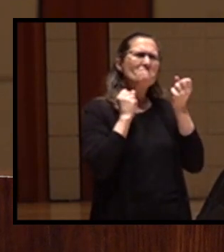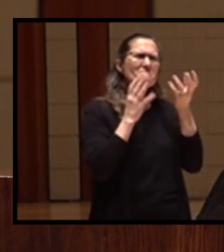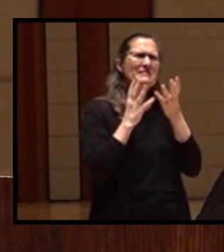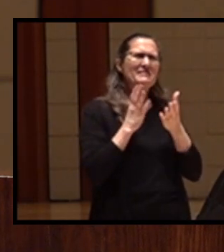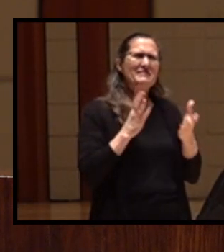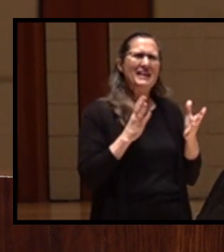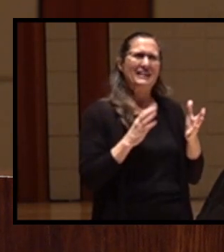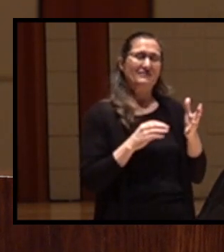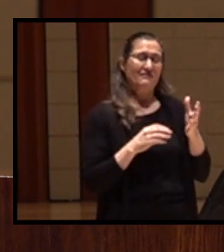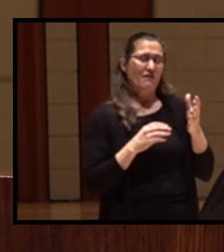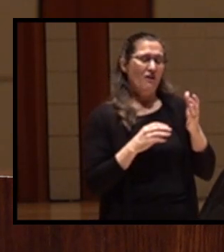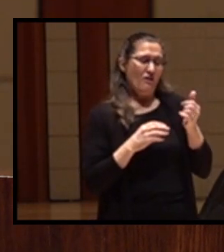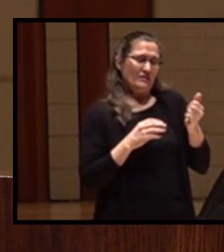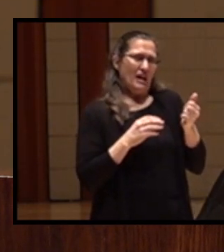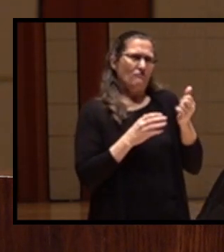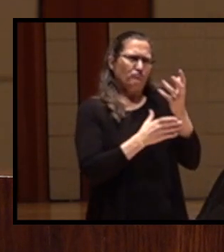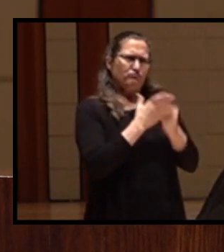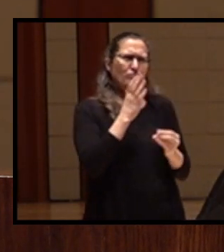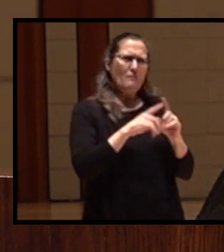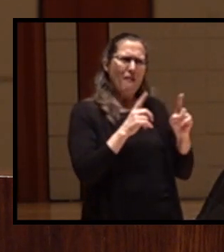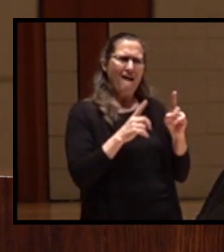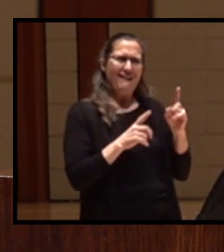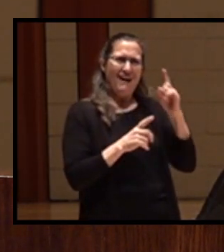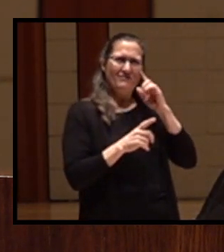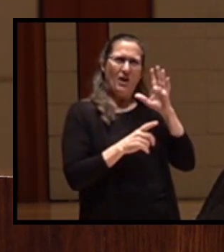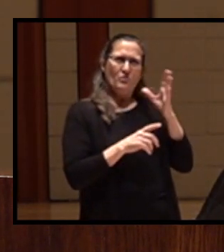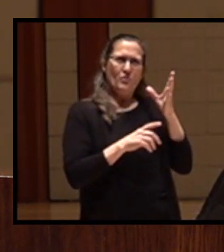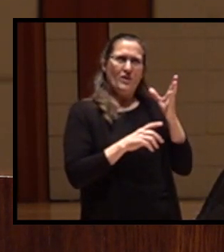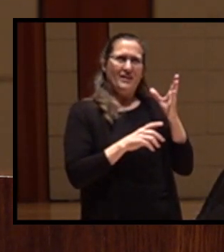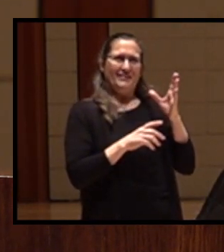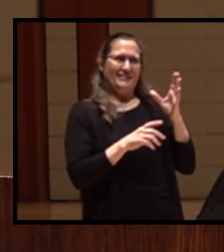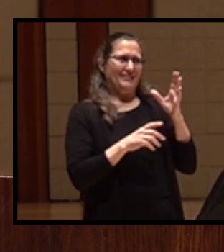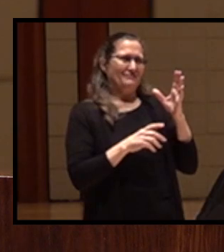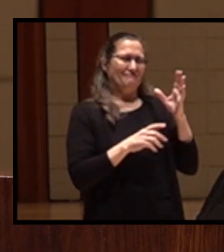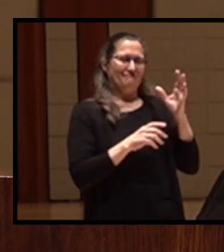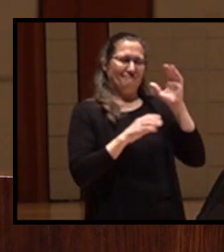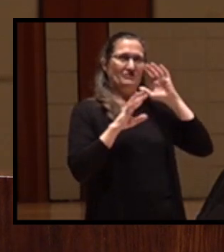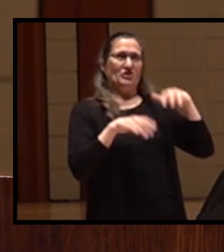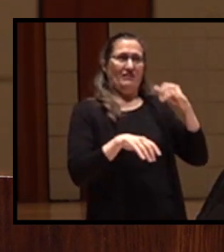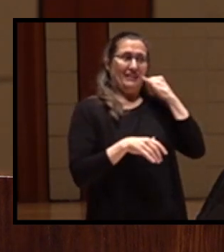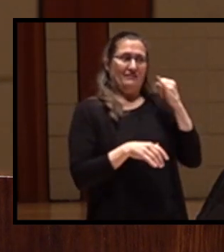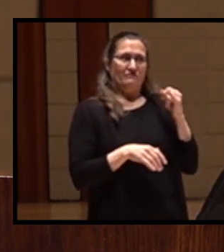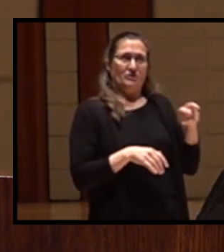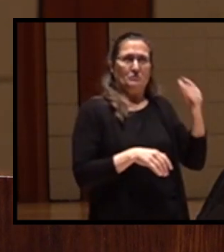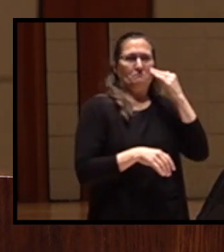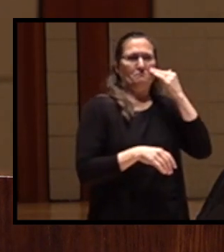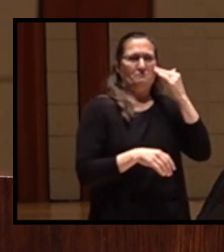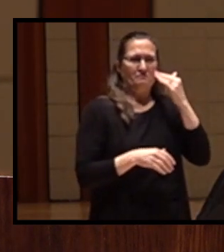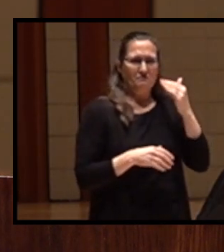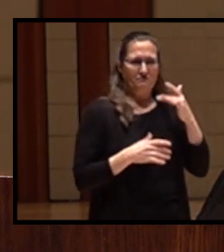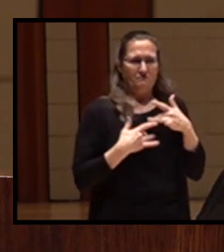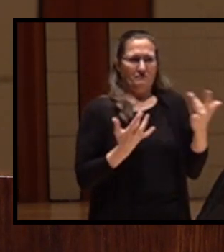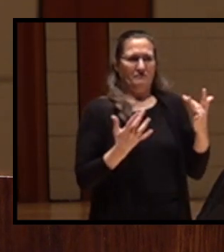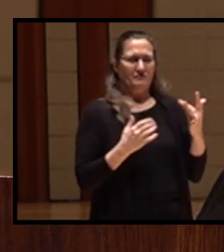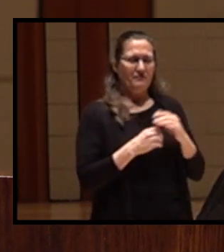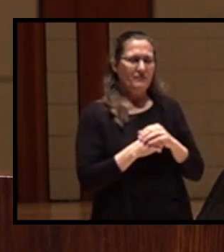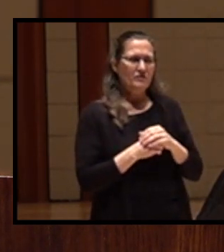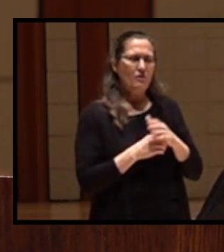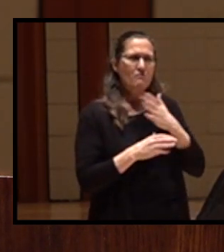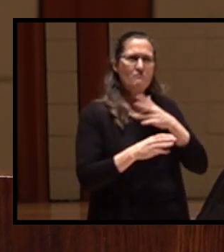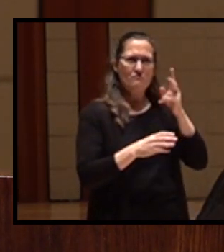fish kill. I decided to attend law school to devote my career to preventing a fish kill and trying to fix the river.